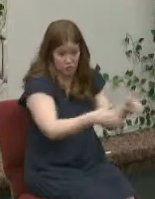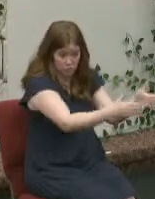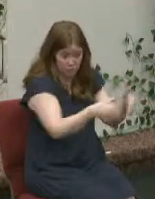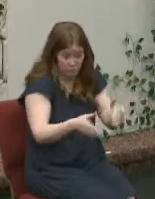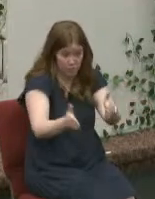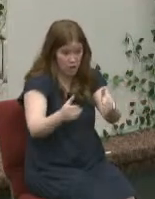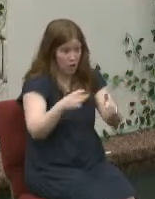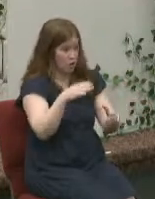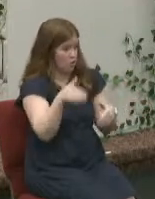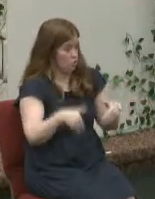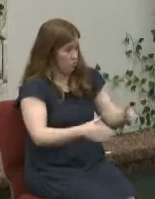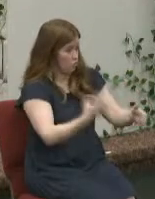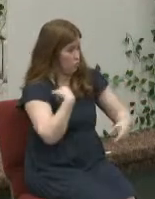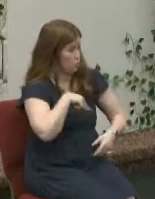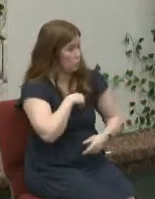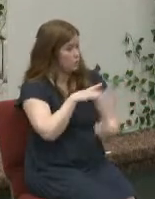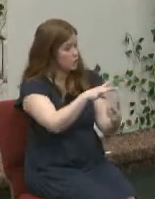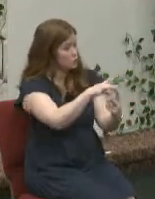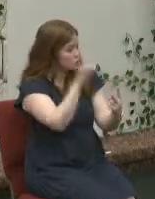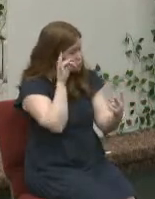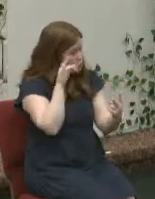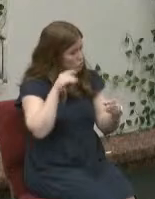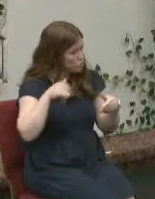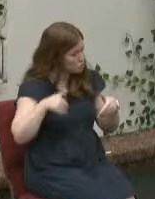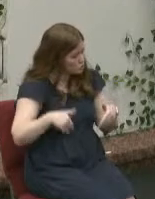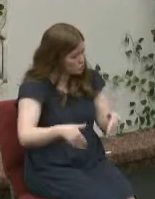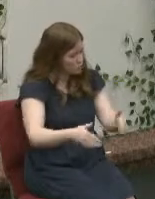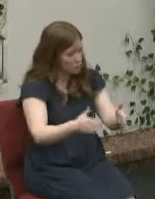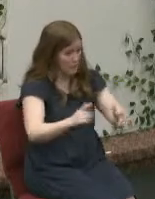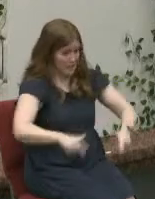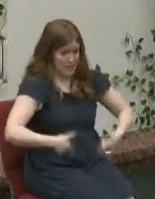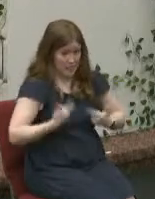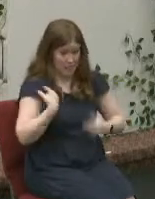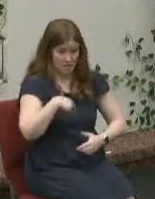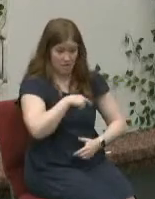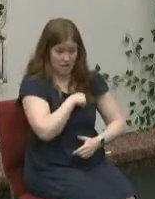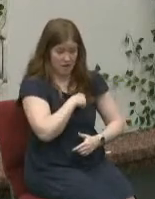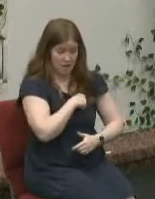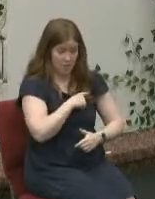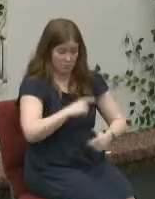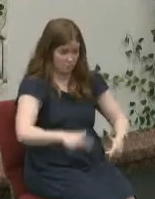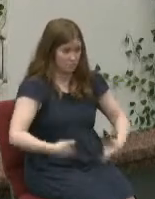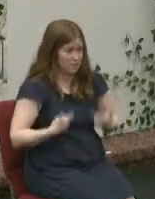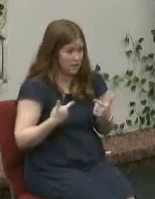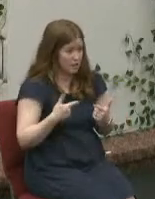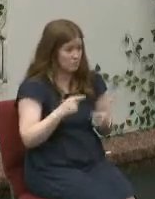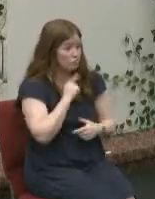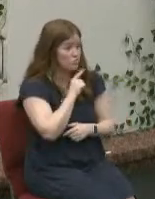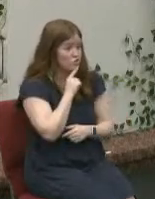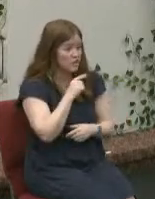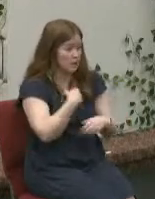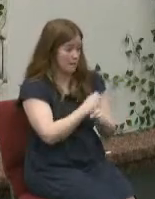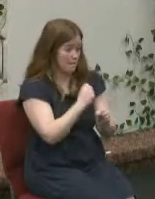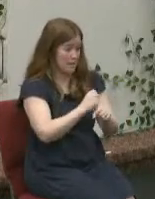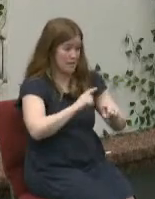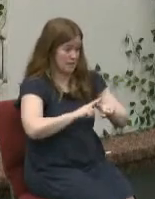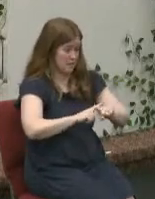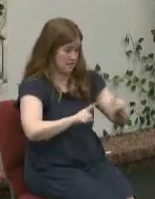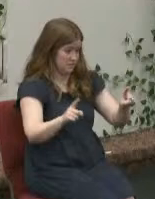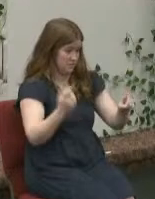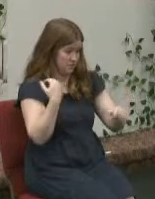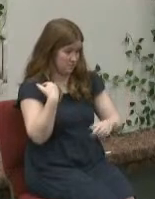choose the road we choose to go down to live our lives by truly will make all the difference